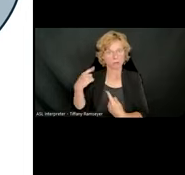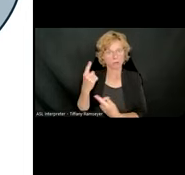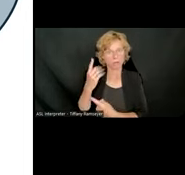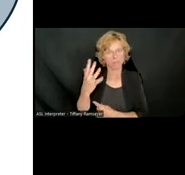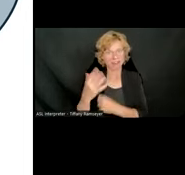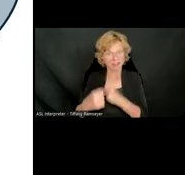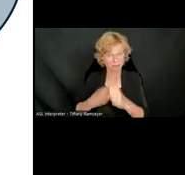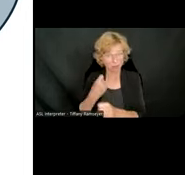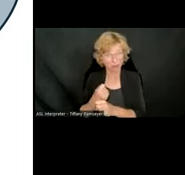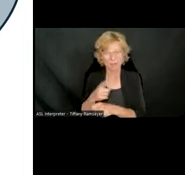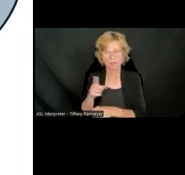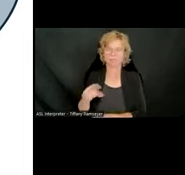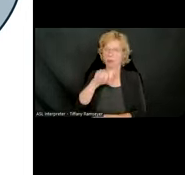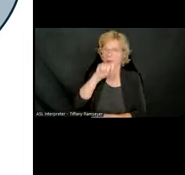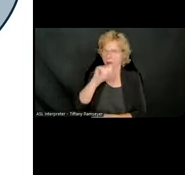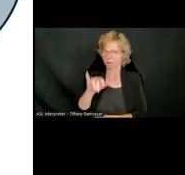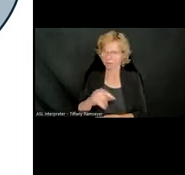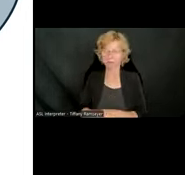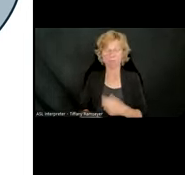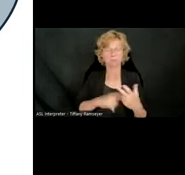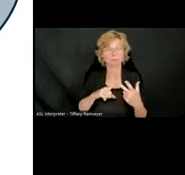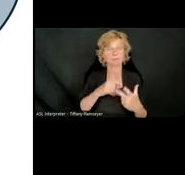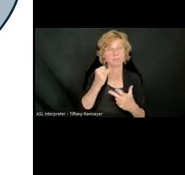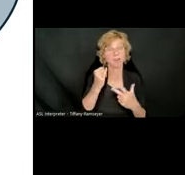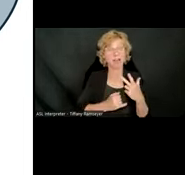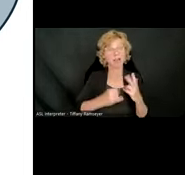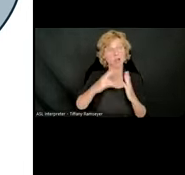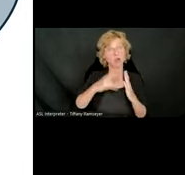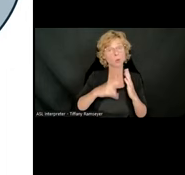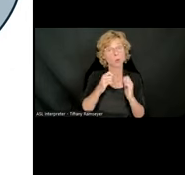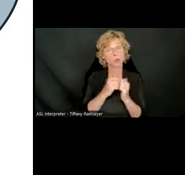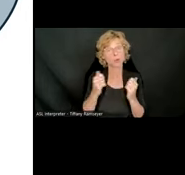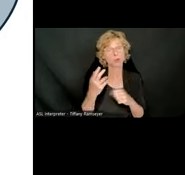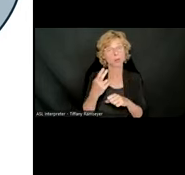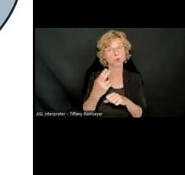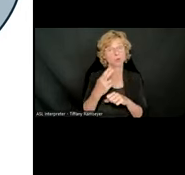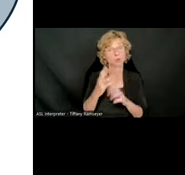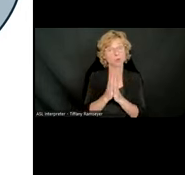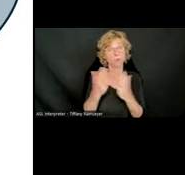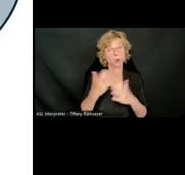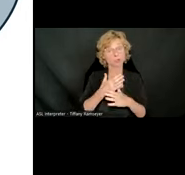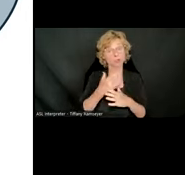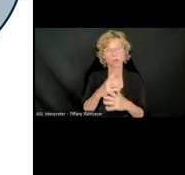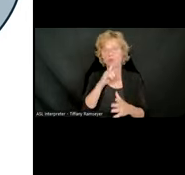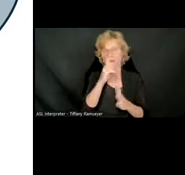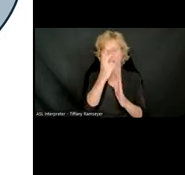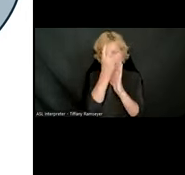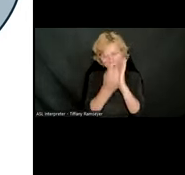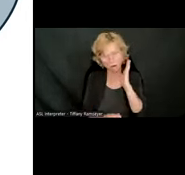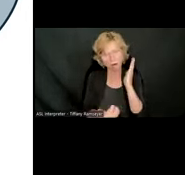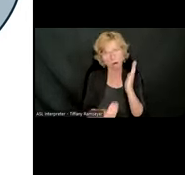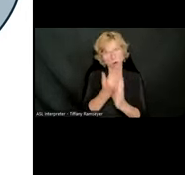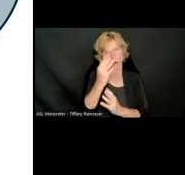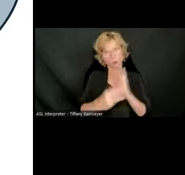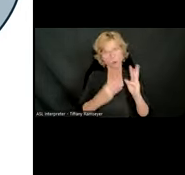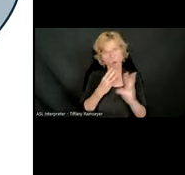it. And finally, reading with Bookshare takes me into a whole new world of adventure while also helping me cope